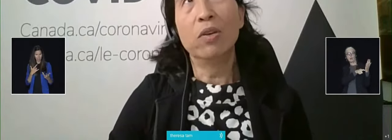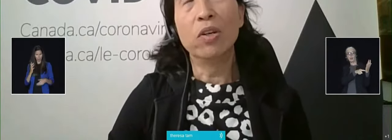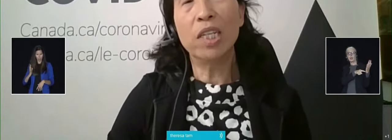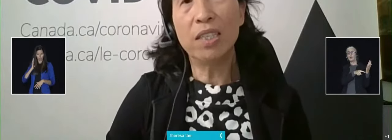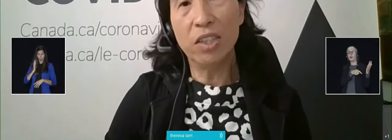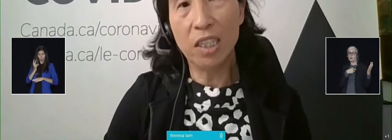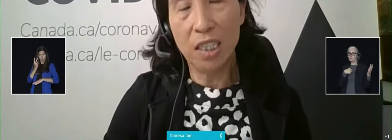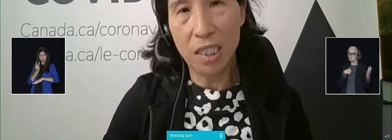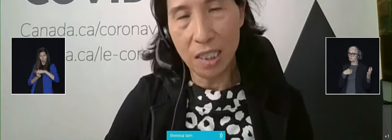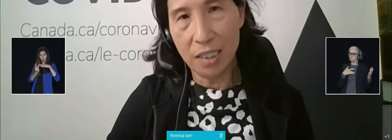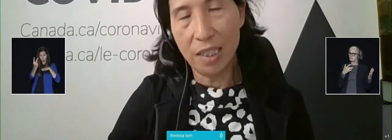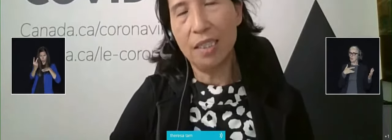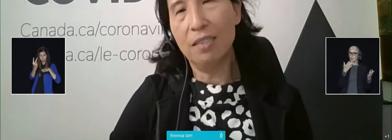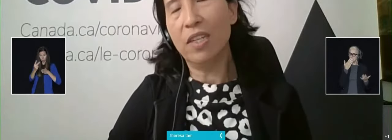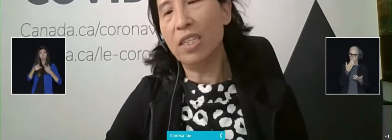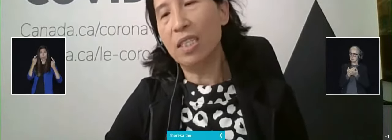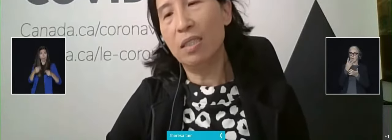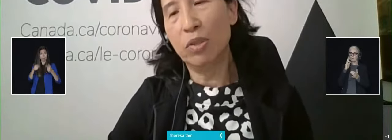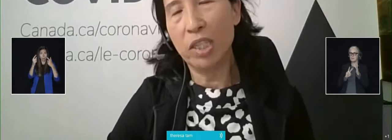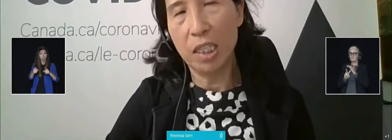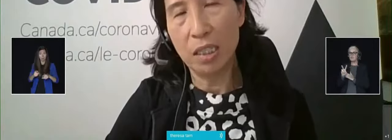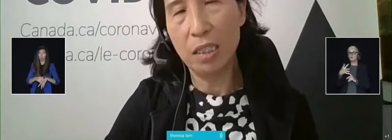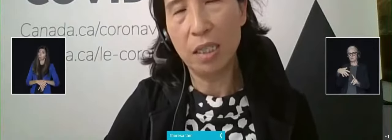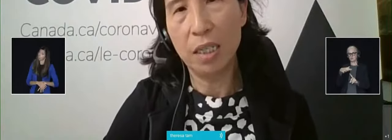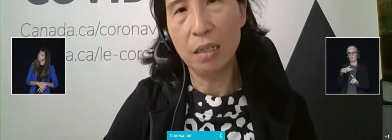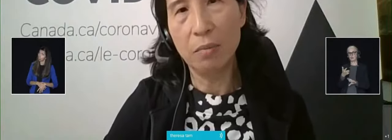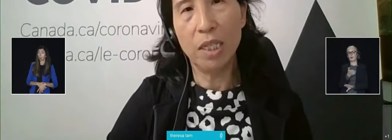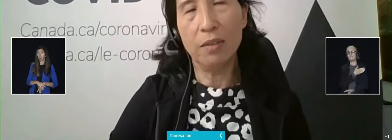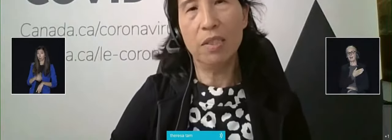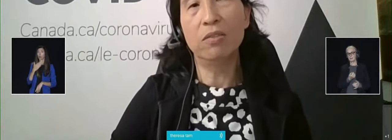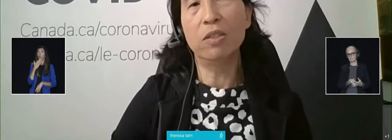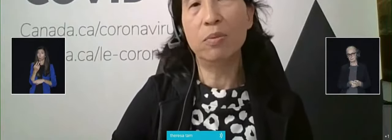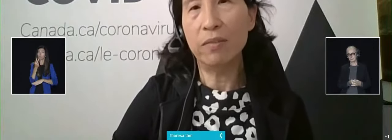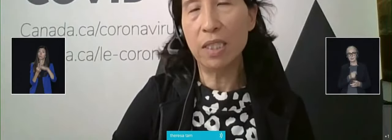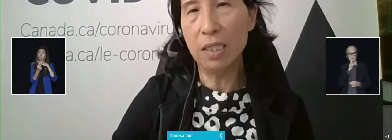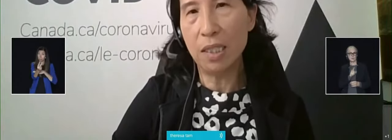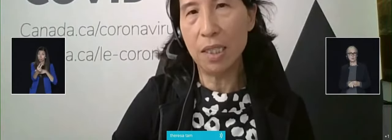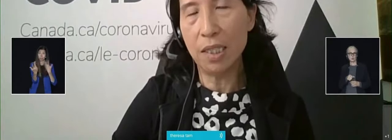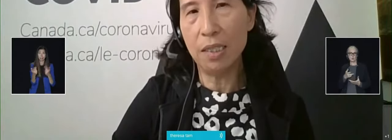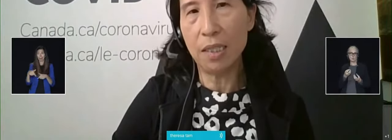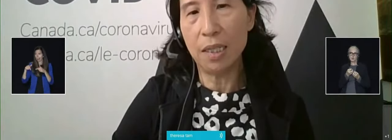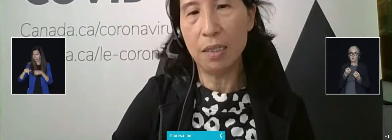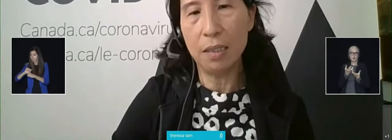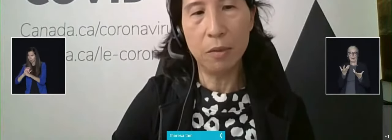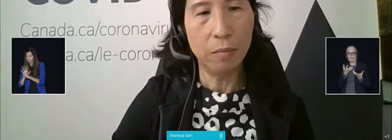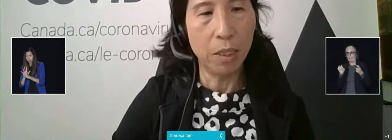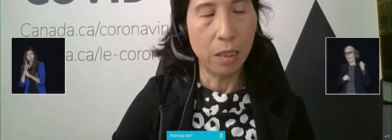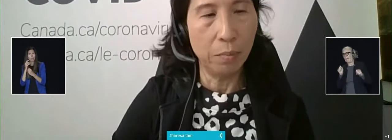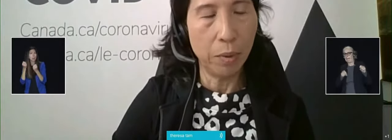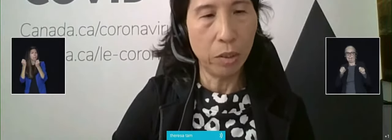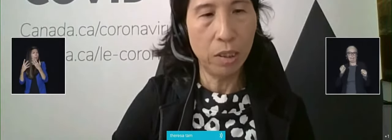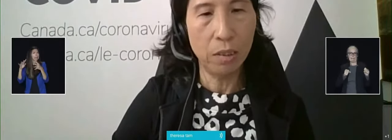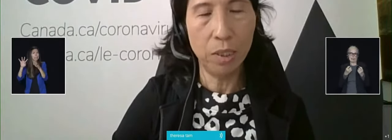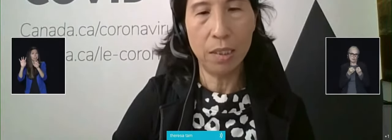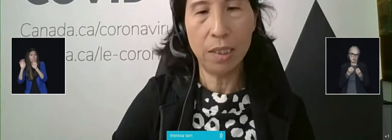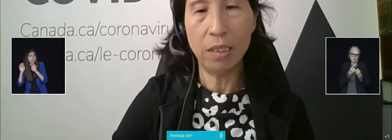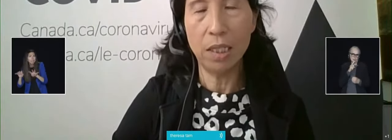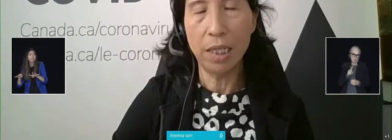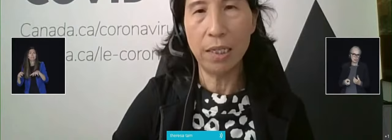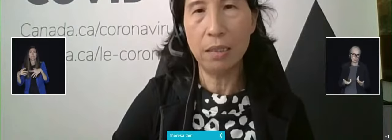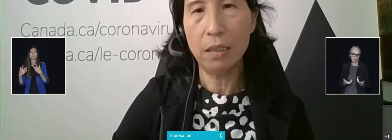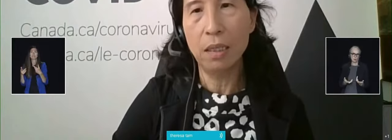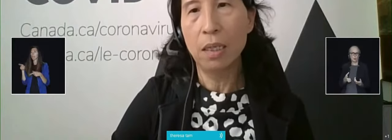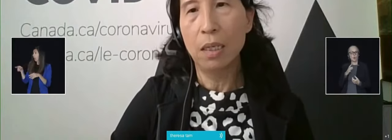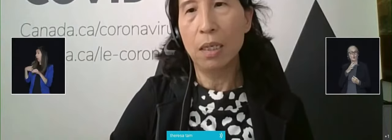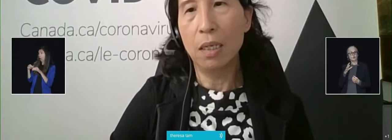With all the uncertainties that this virus has brought us, we have several prevalence studies, and some of them are posted. We can